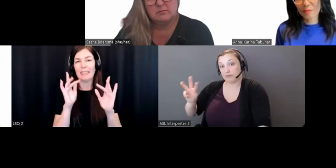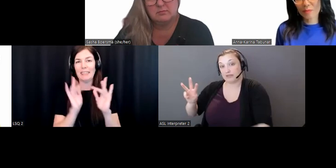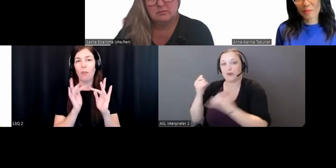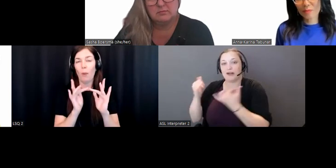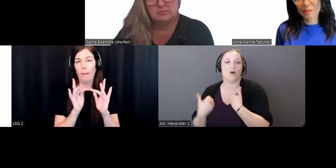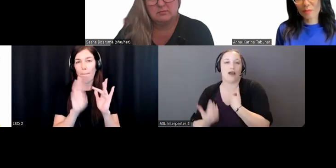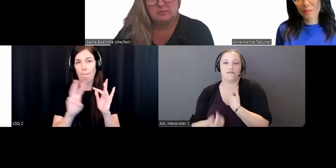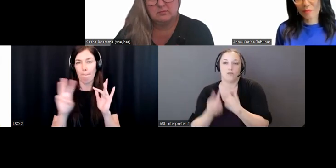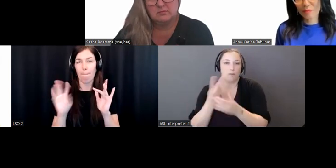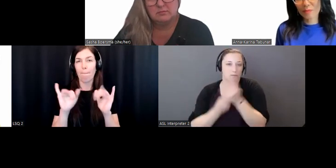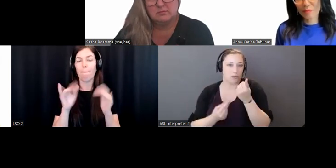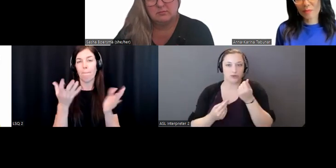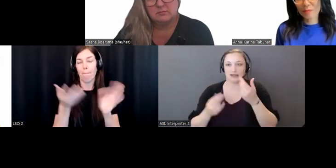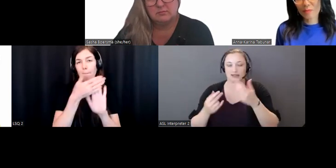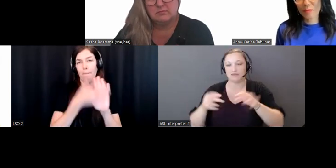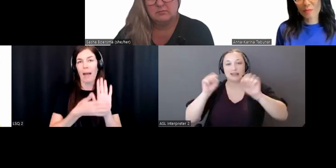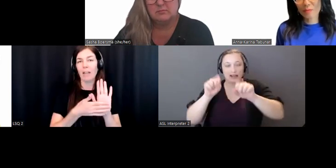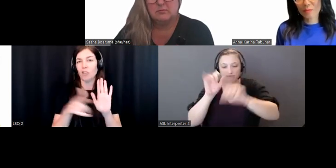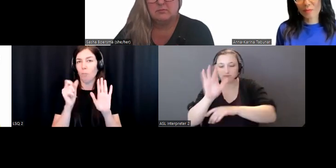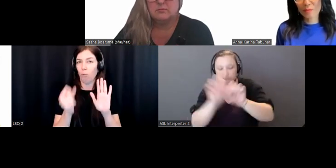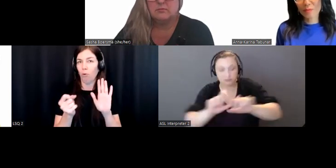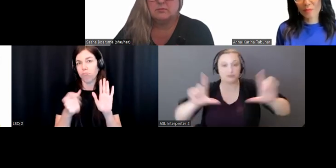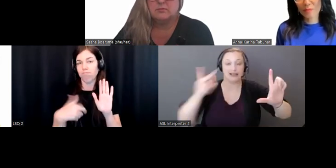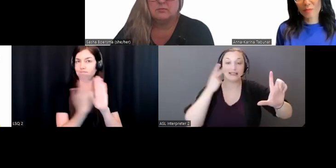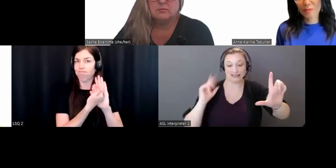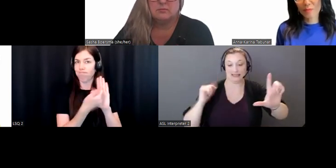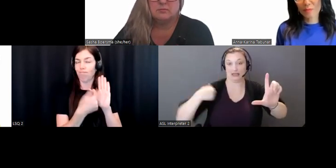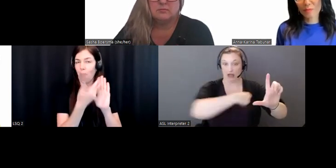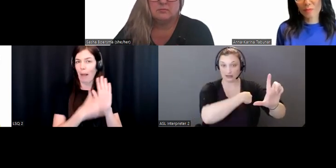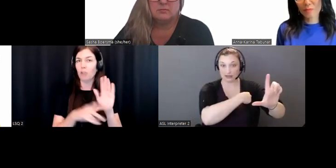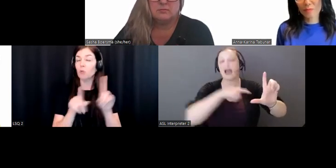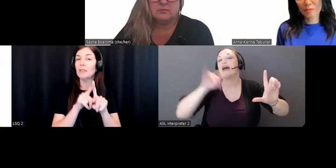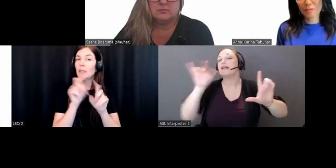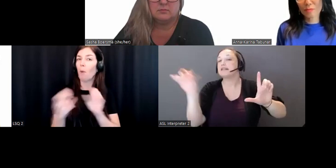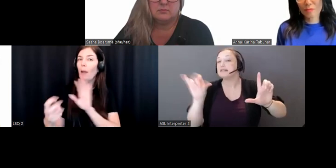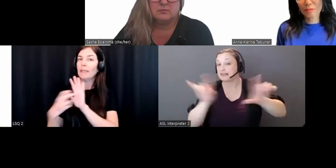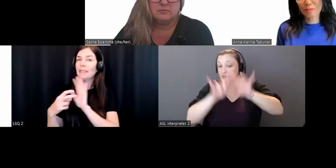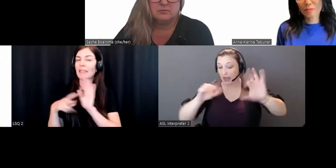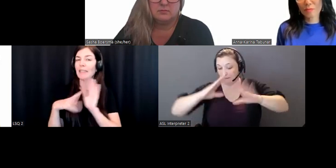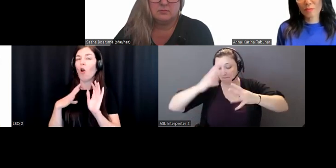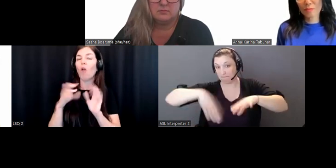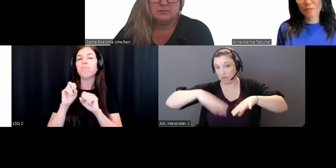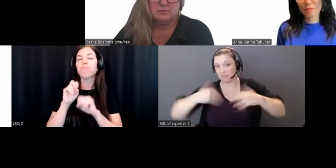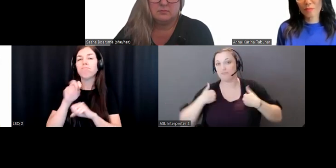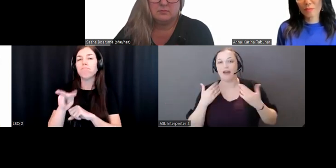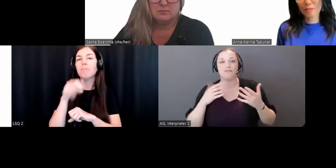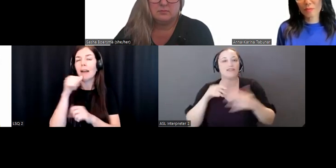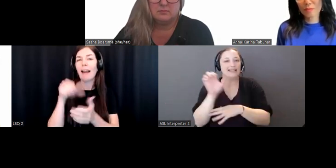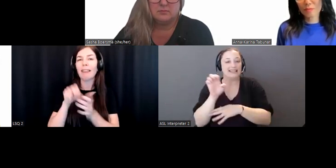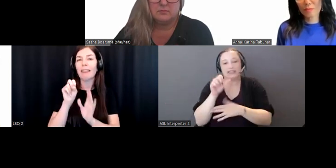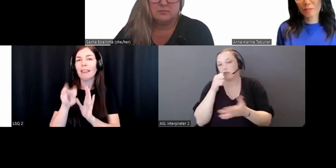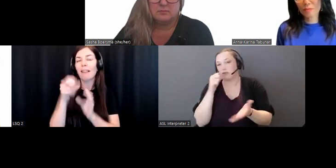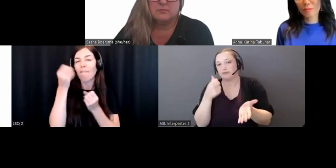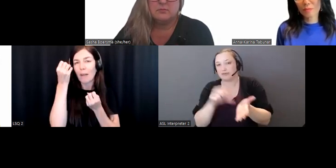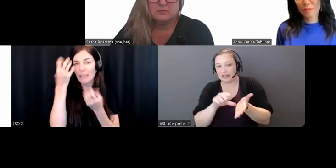you can sign up for an e-newsletter. So, that is our primary communication channel. We also do have an existing LinkedIn page